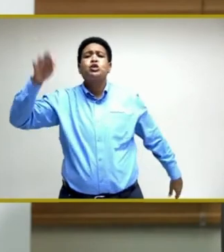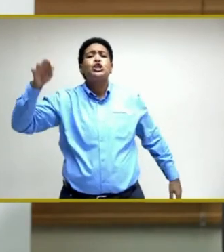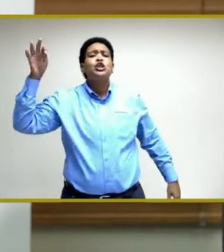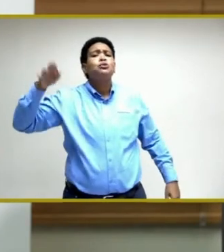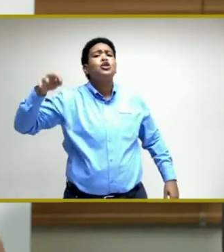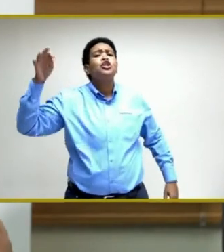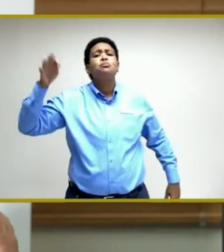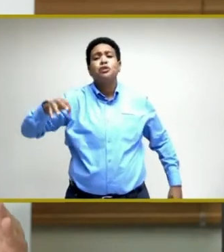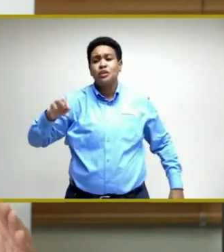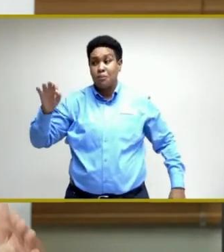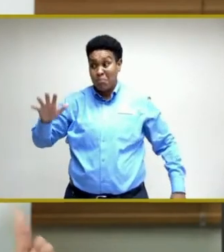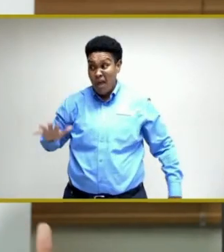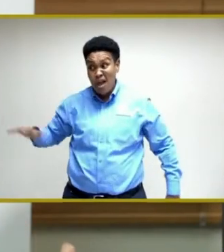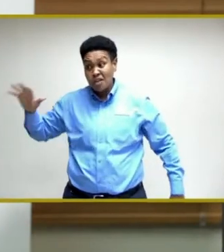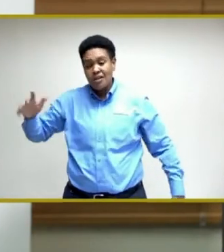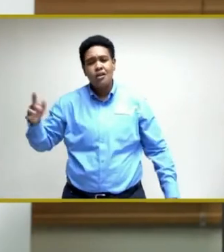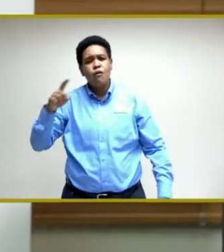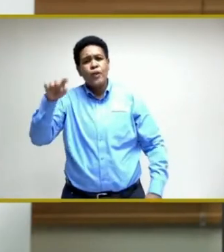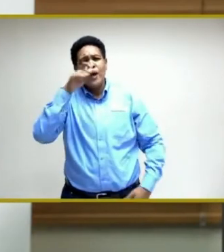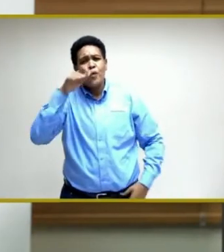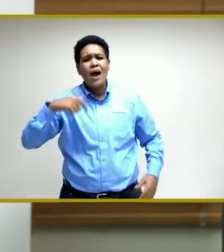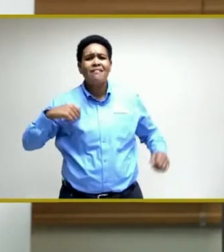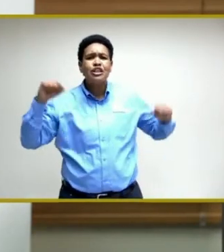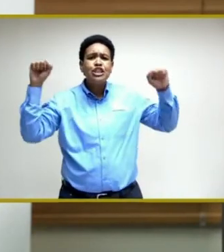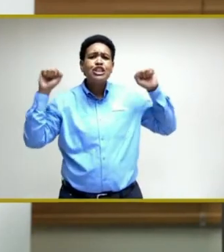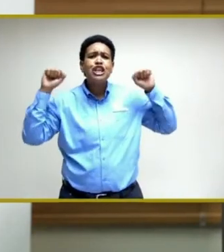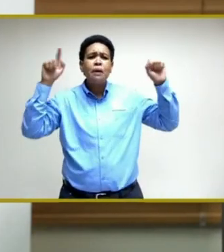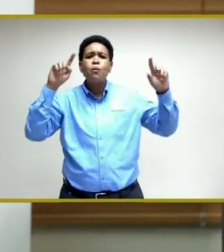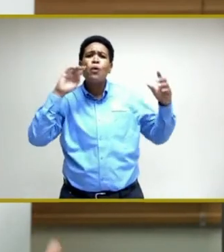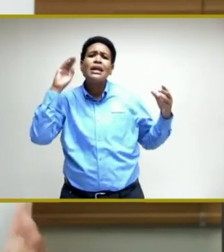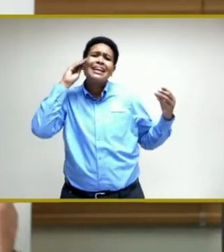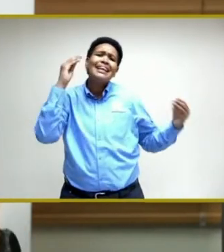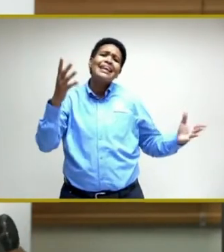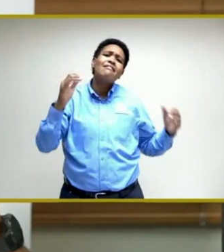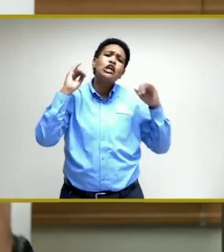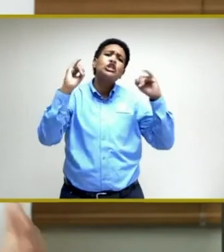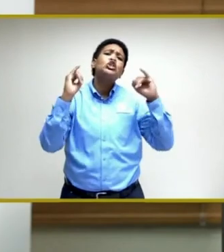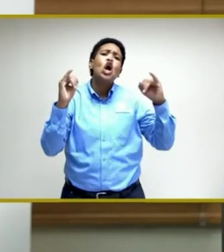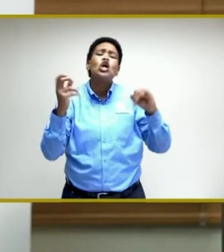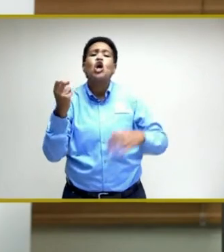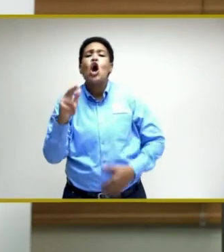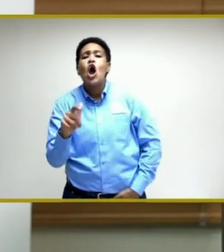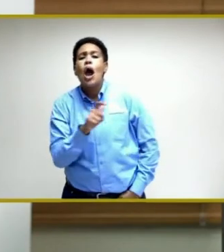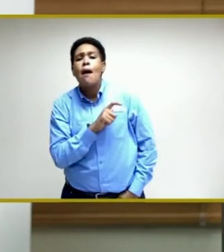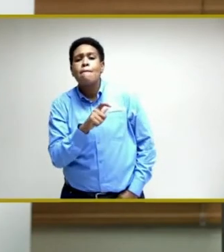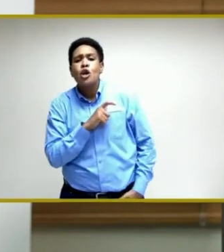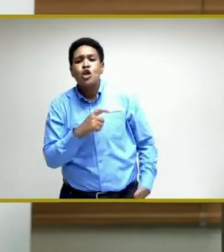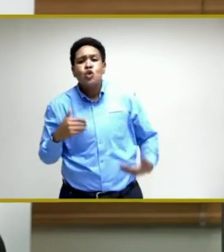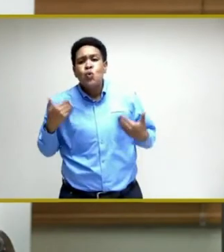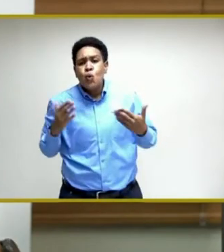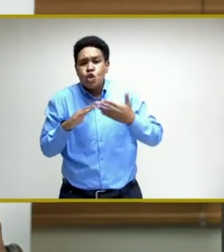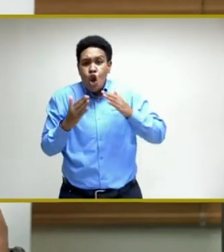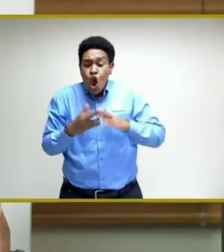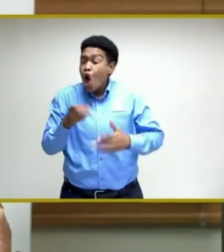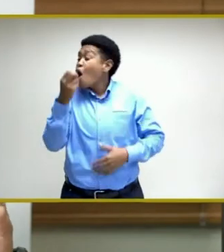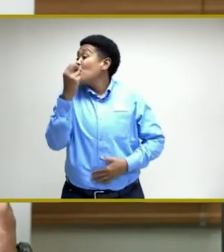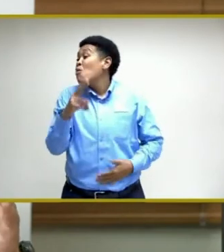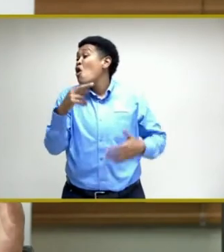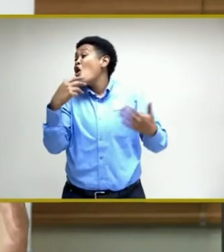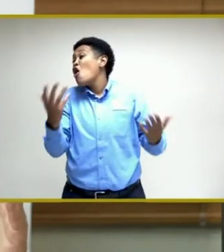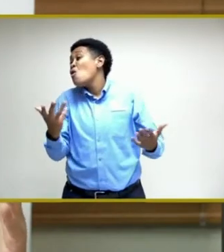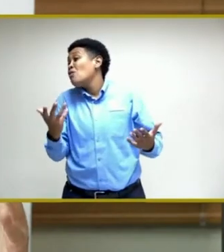those who have the gym where they give instructions or the police youth clubs or the,